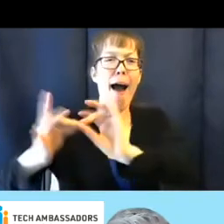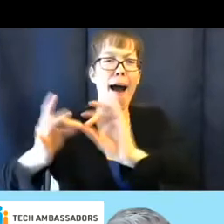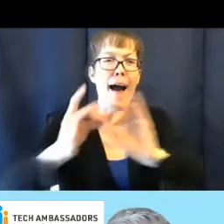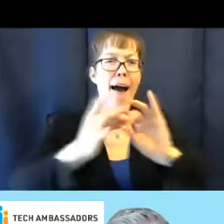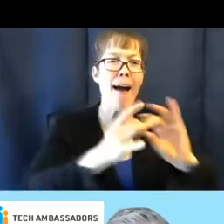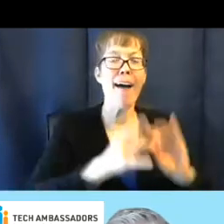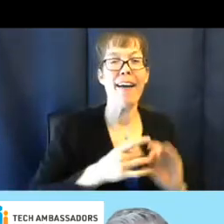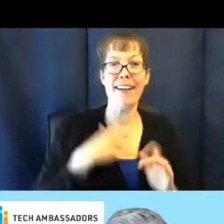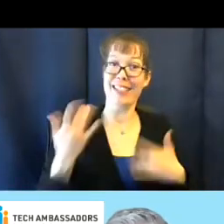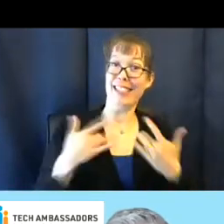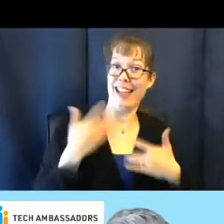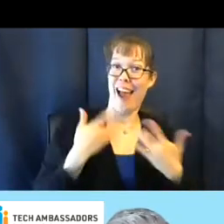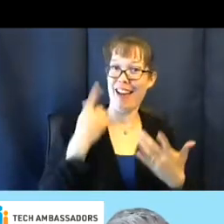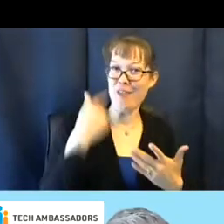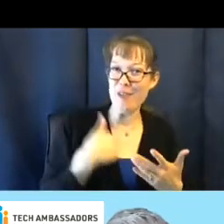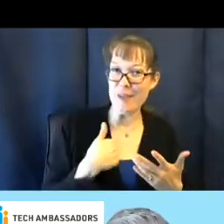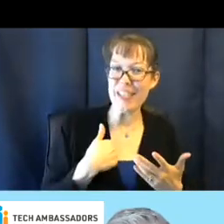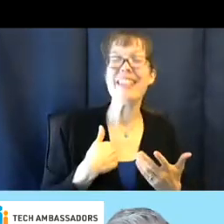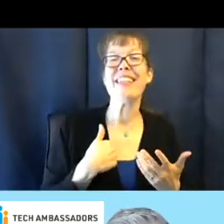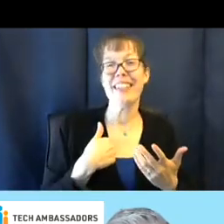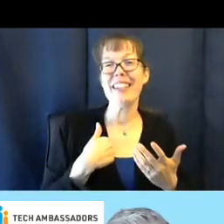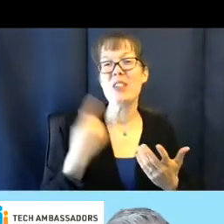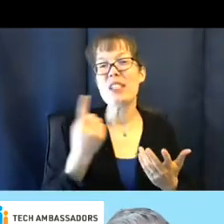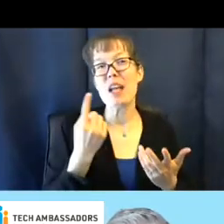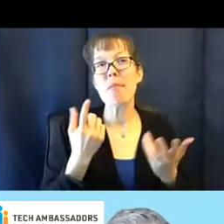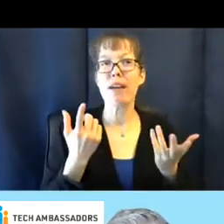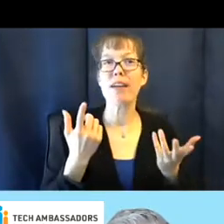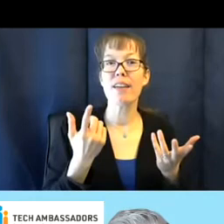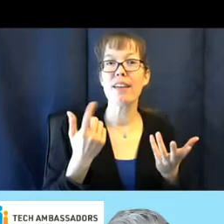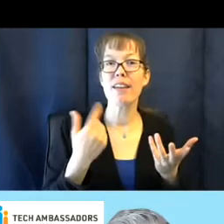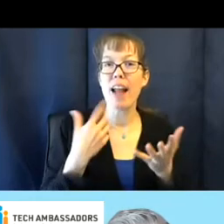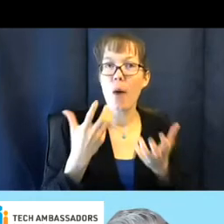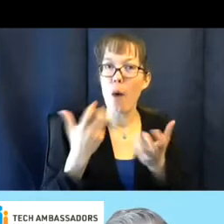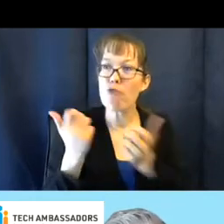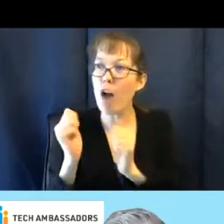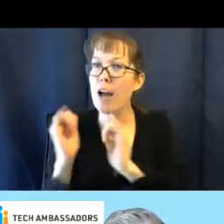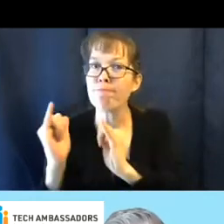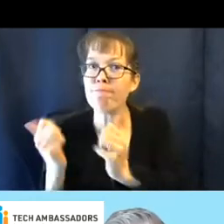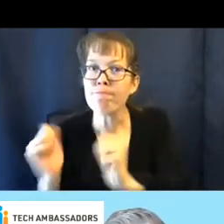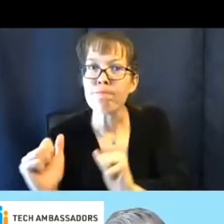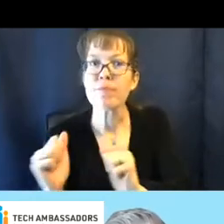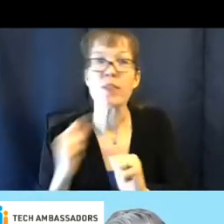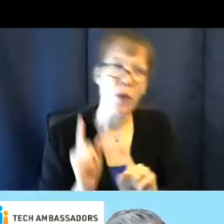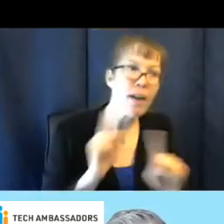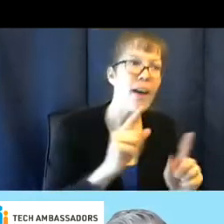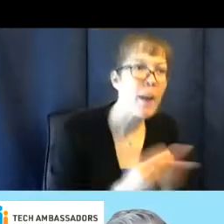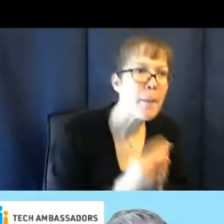It was exciting. And it was something that I wanted to try. So I went out and bought it.